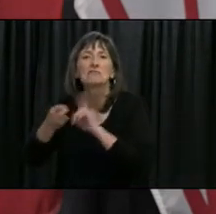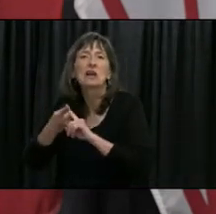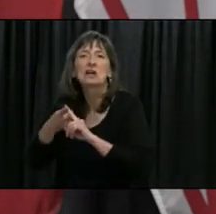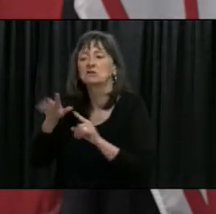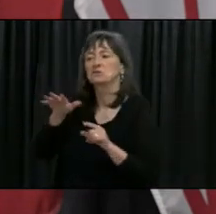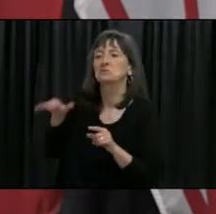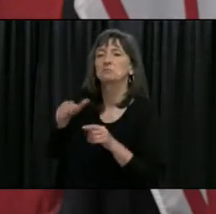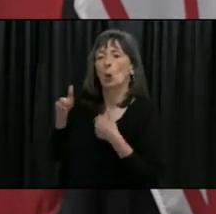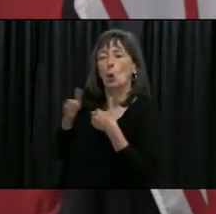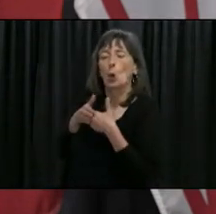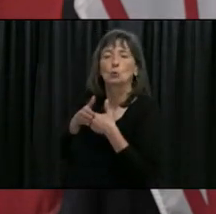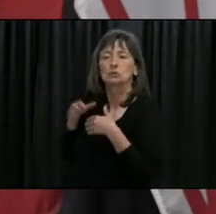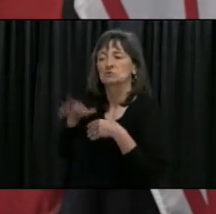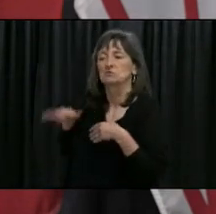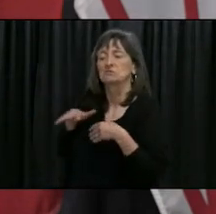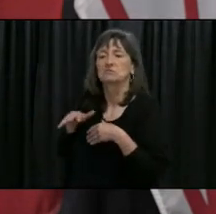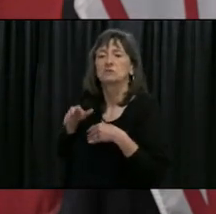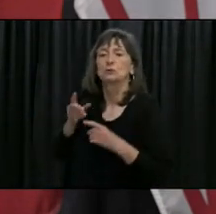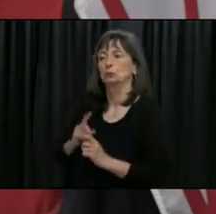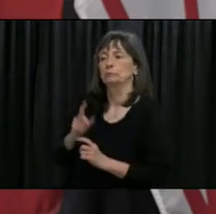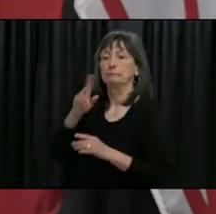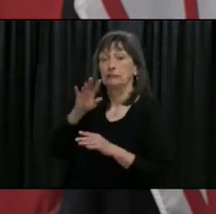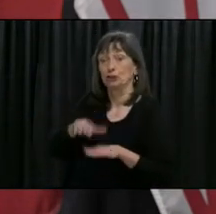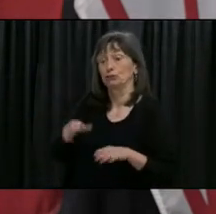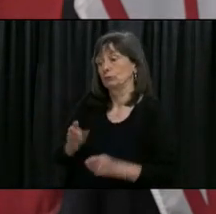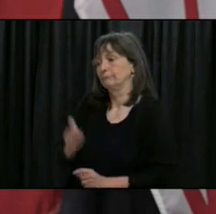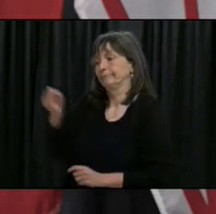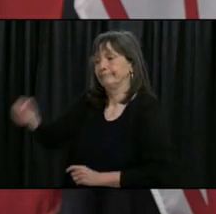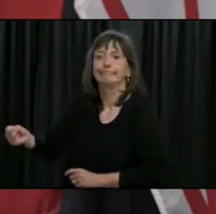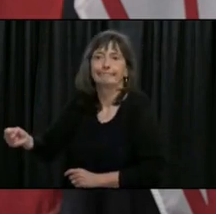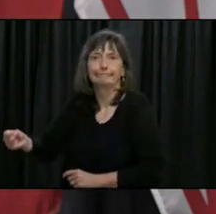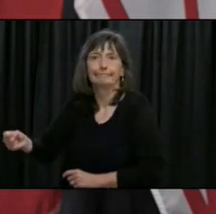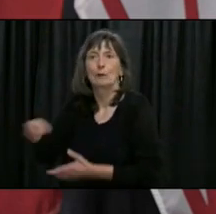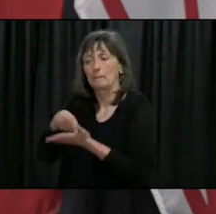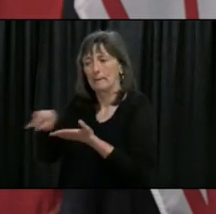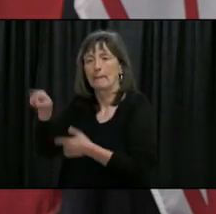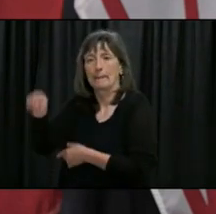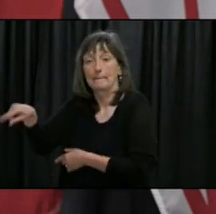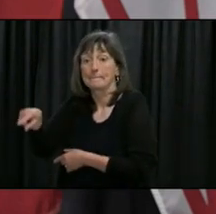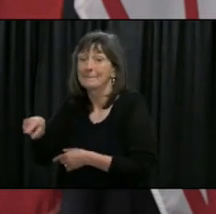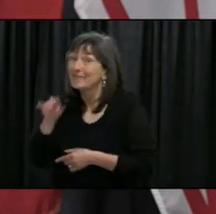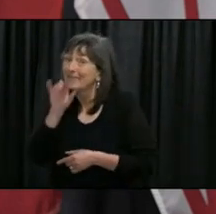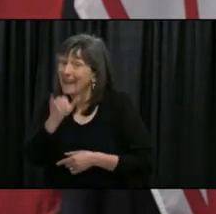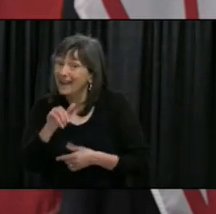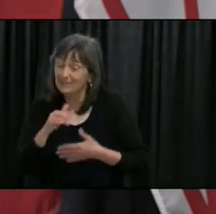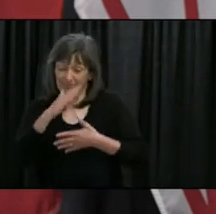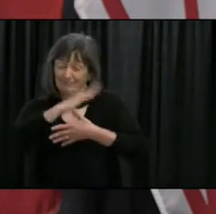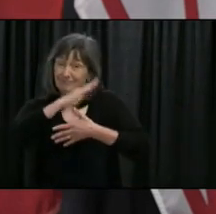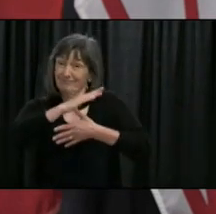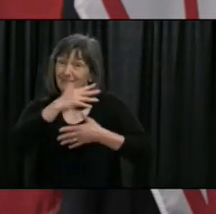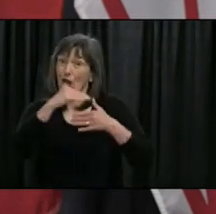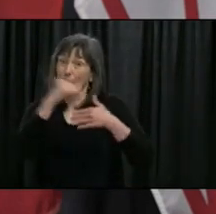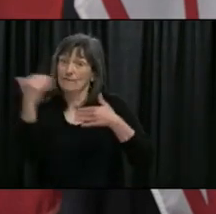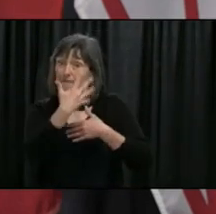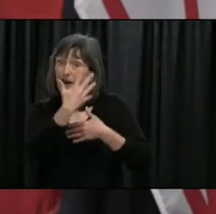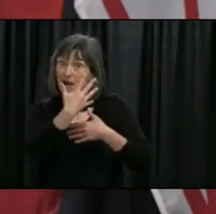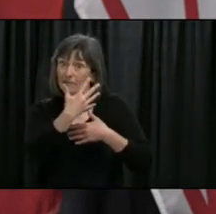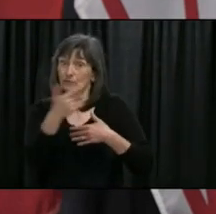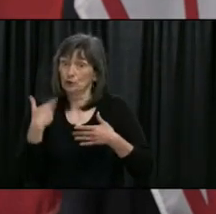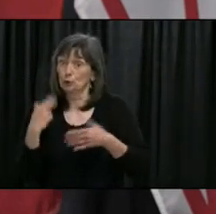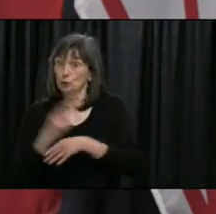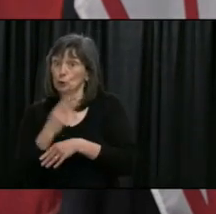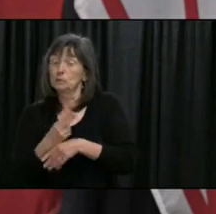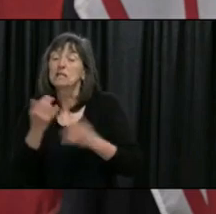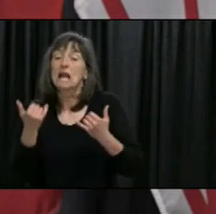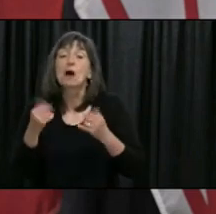within their family network to be able to do that that was in alert level even before alert level 5 but as we started to open up